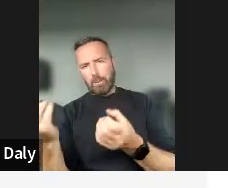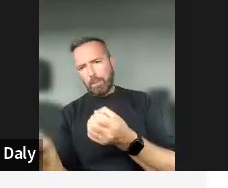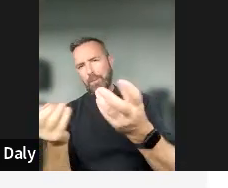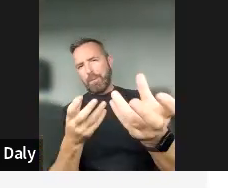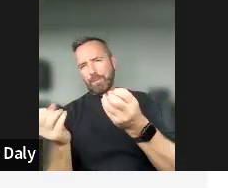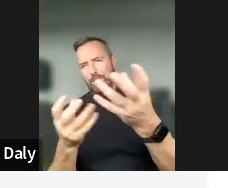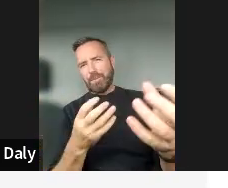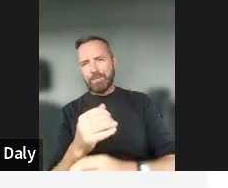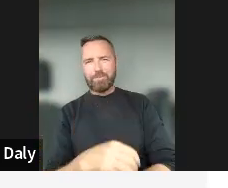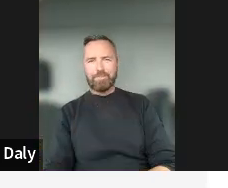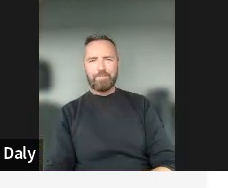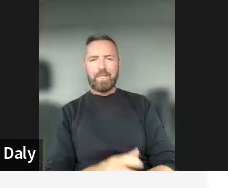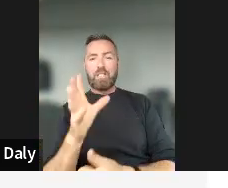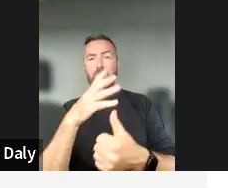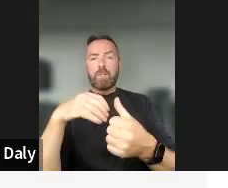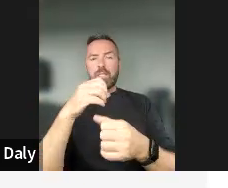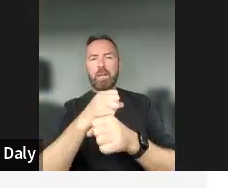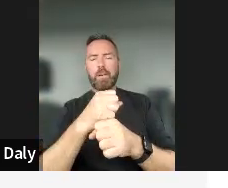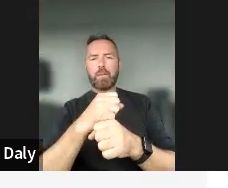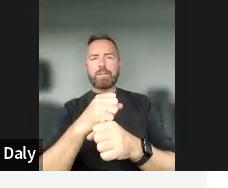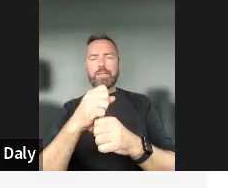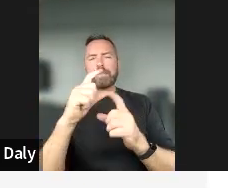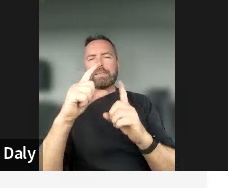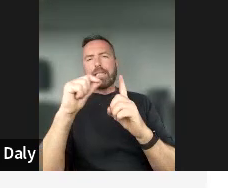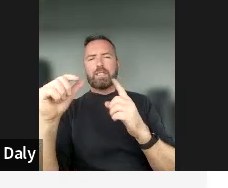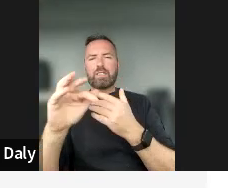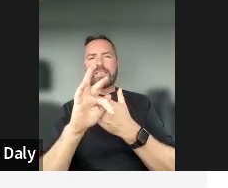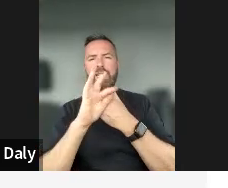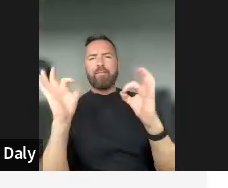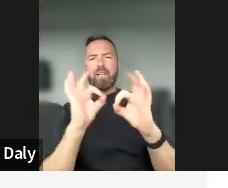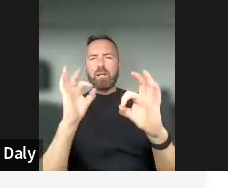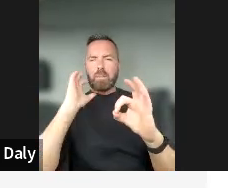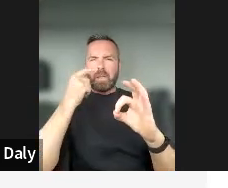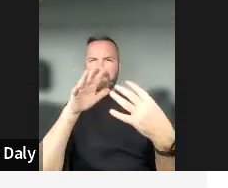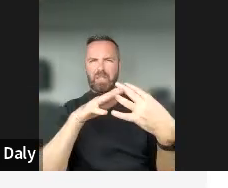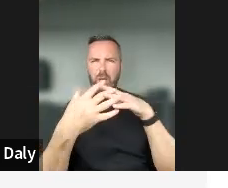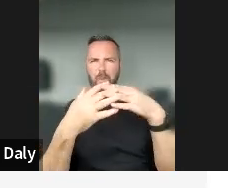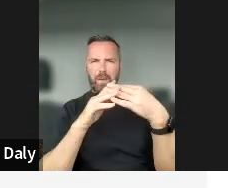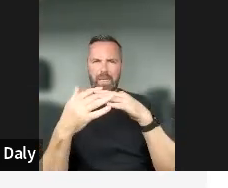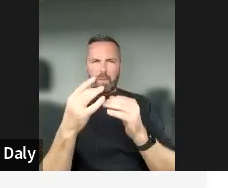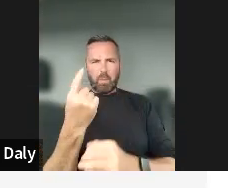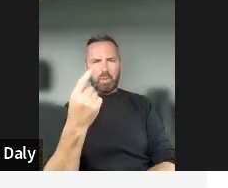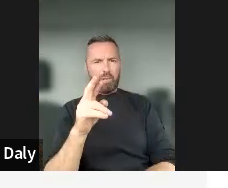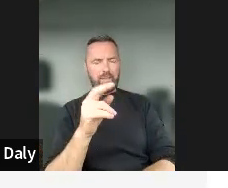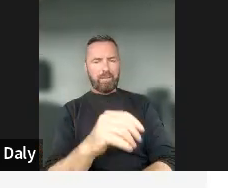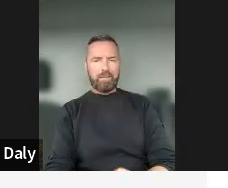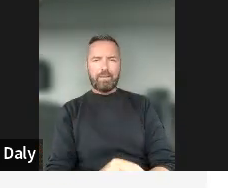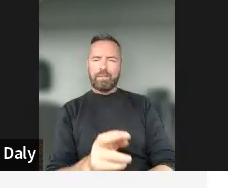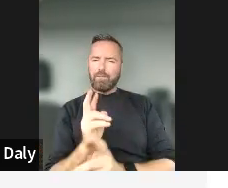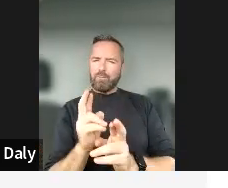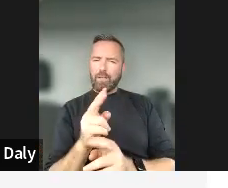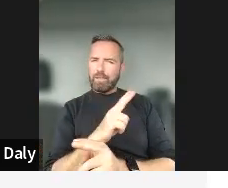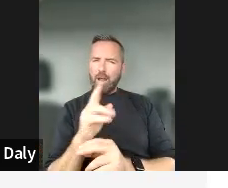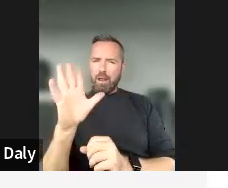digital safeguards is quite a complicated one. Yeah. I'm just thinking it's not, it's not an area focused